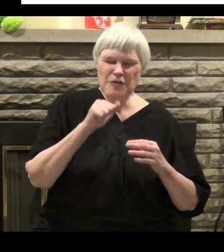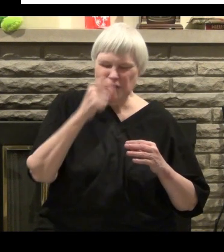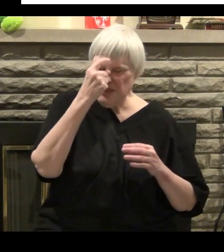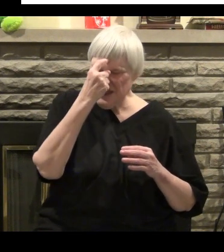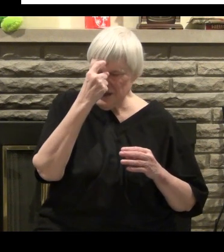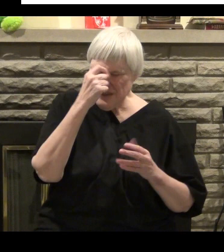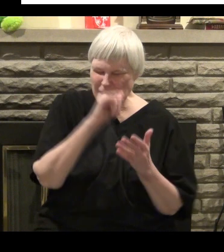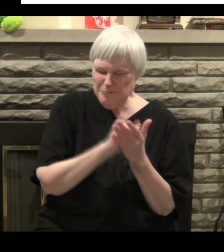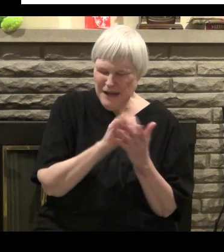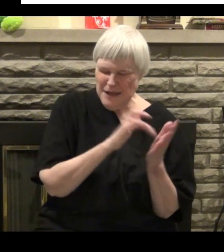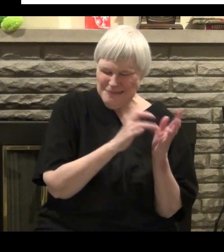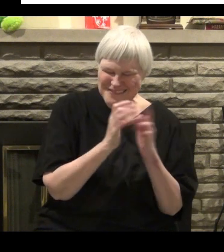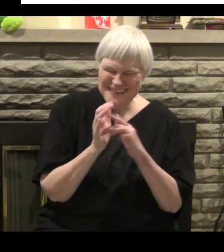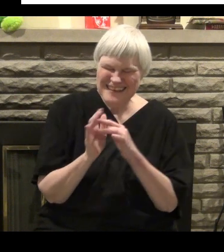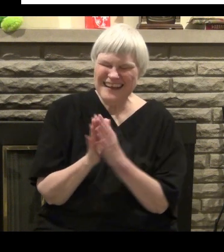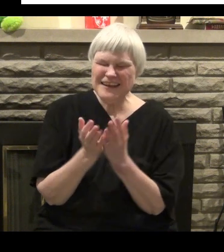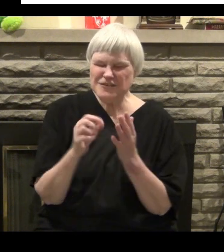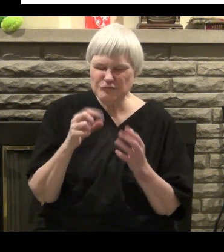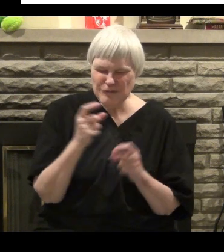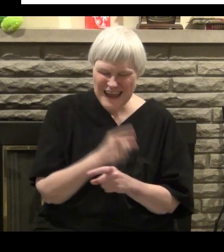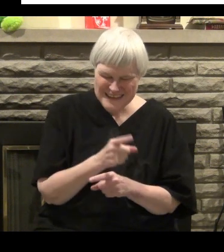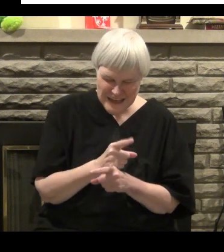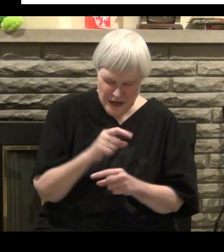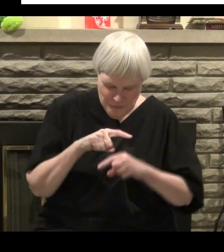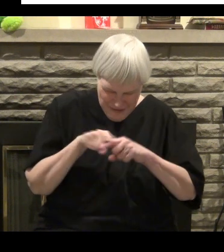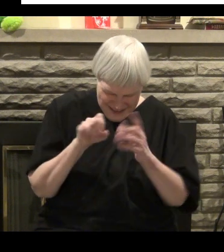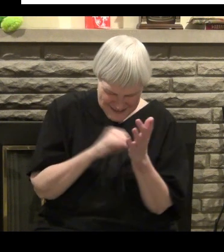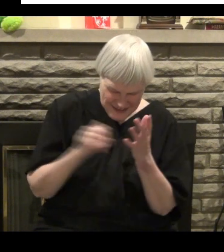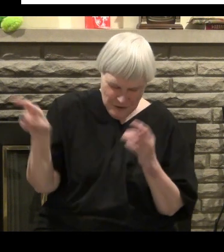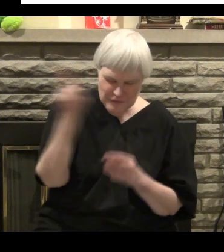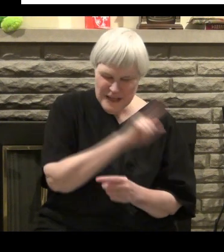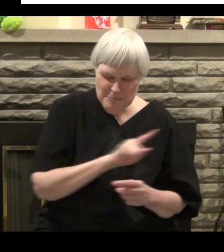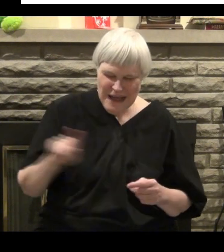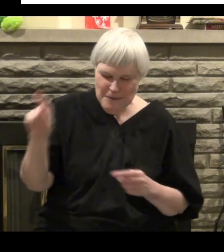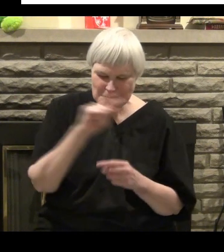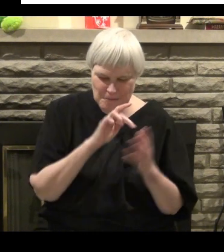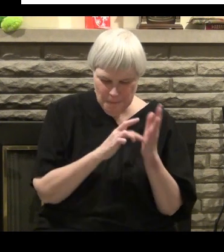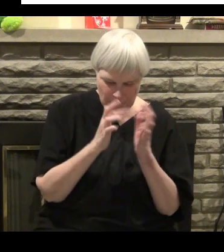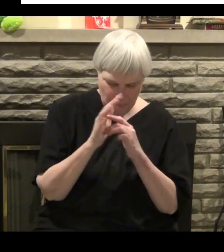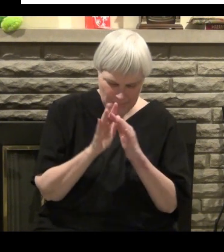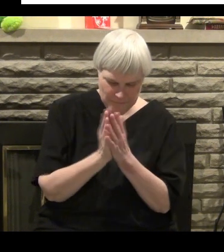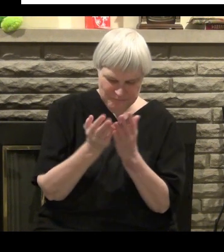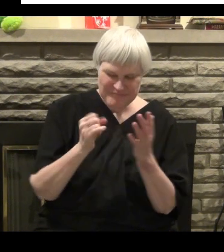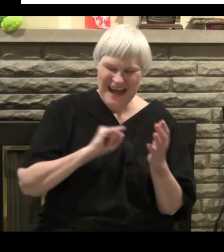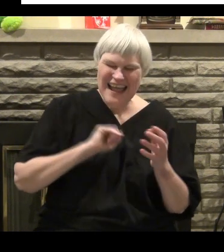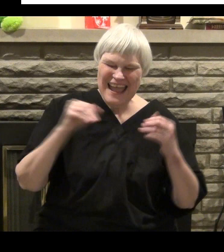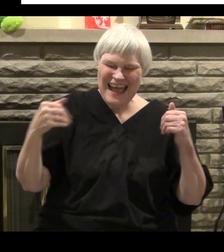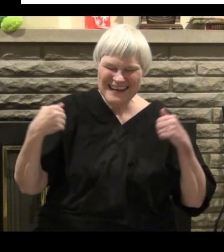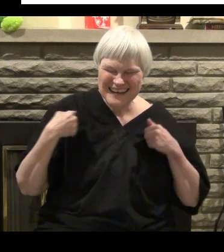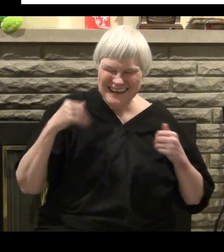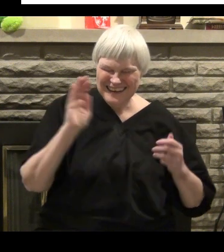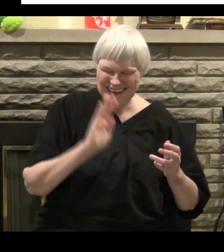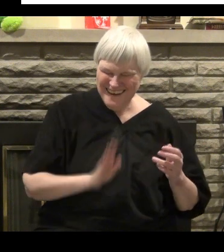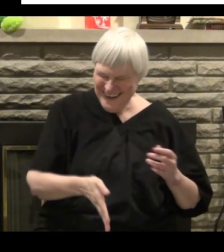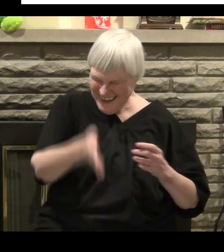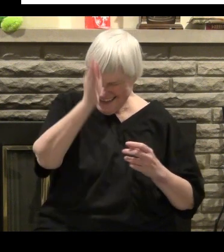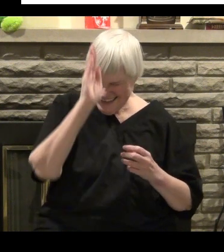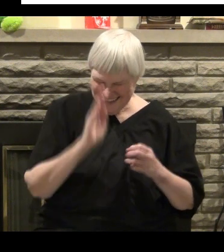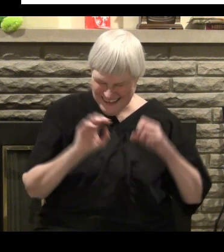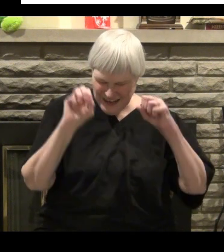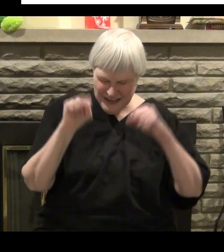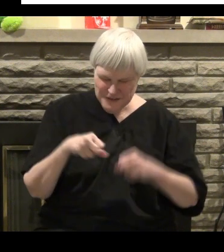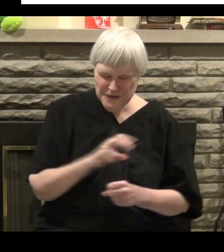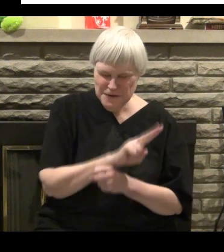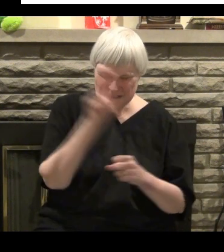I'm not by any means defending that do-away Reims Bible but it was the Bible I was using when I got saved.